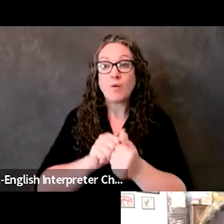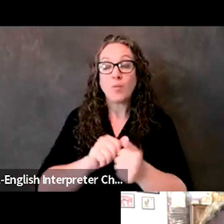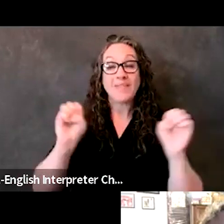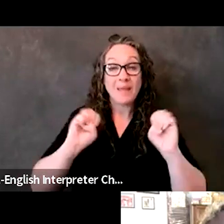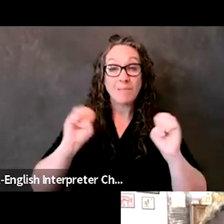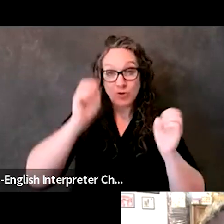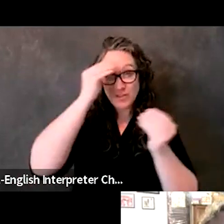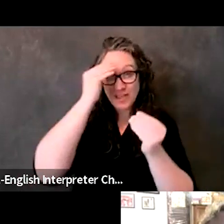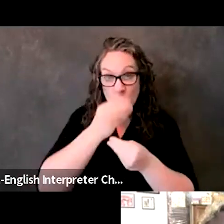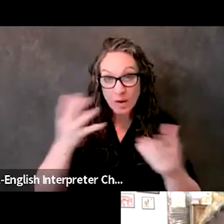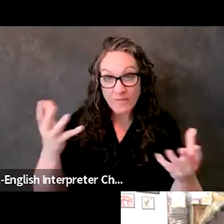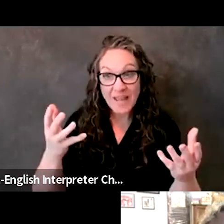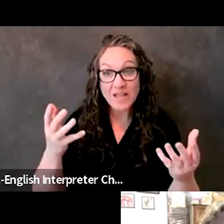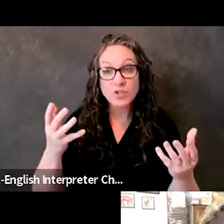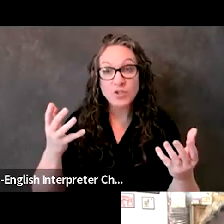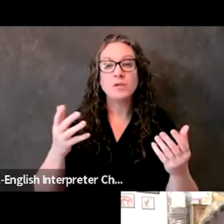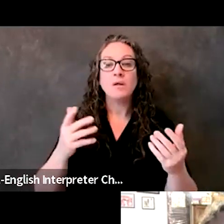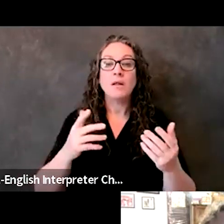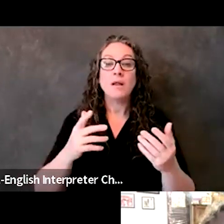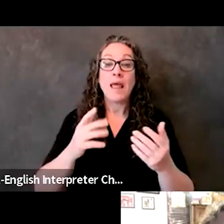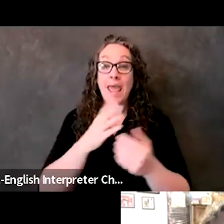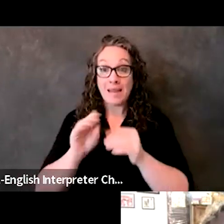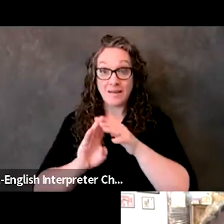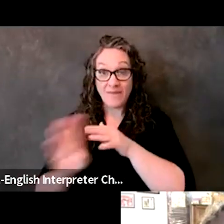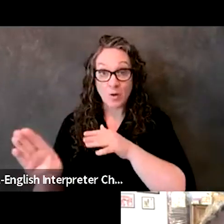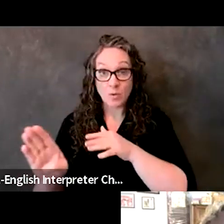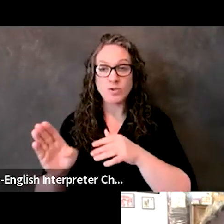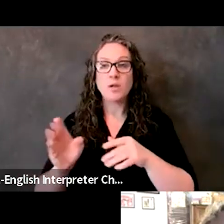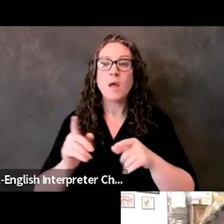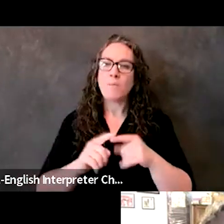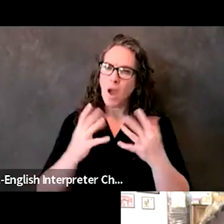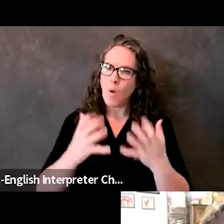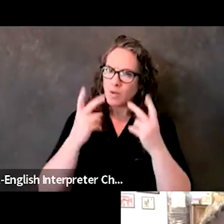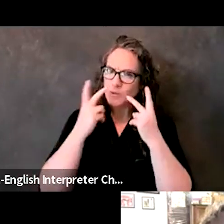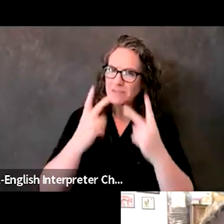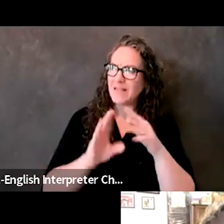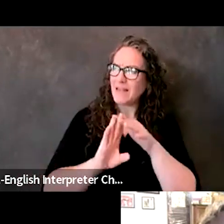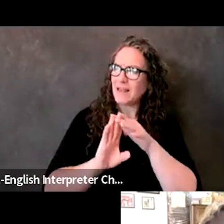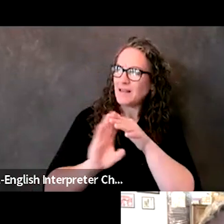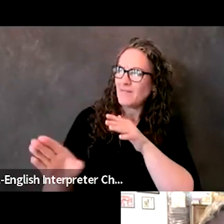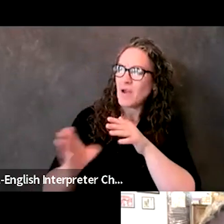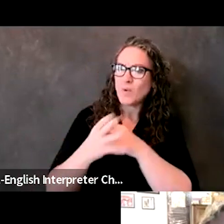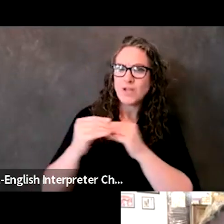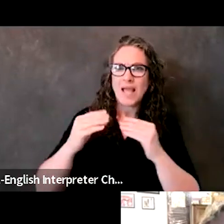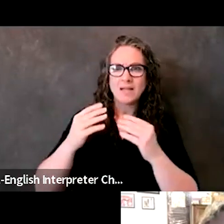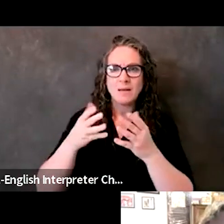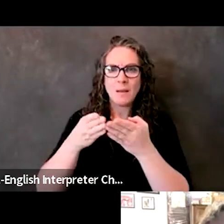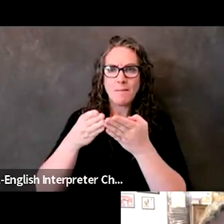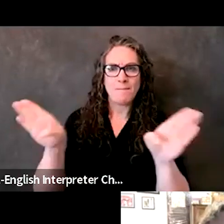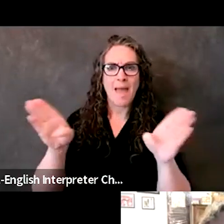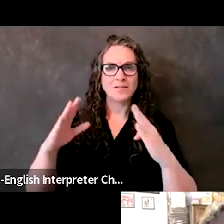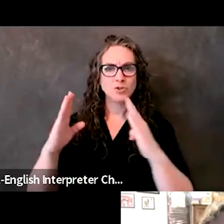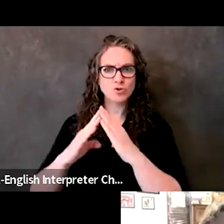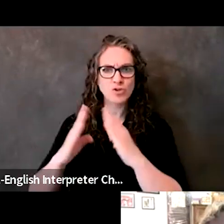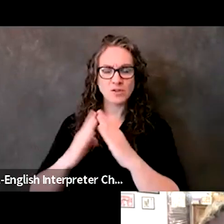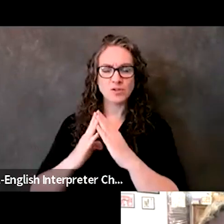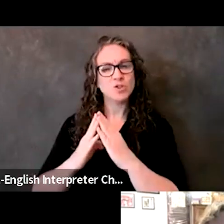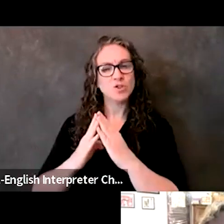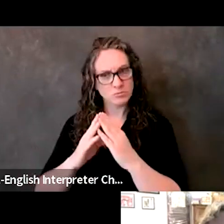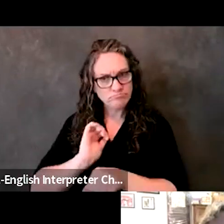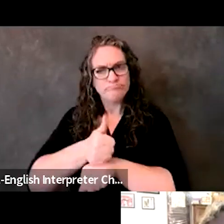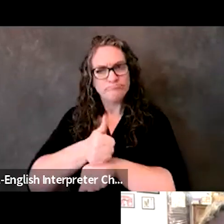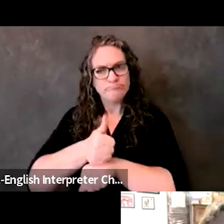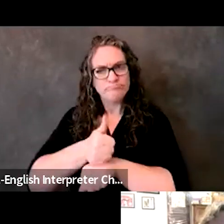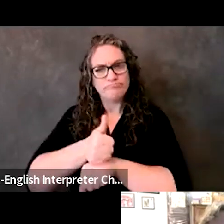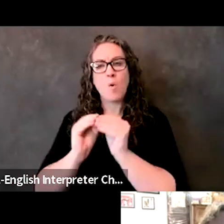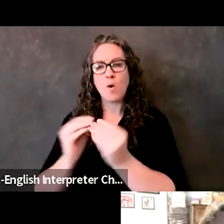I would like to see something similar around evacuations and mass sheltering. All right. Heather,